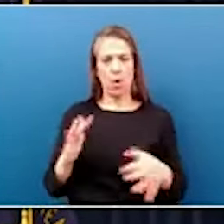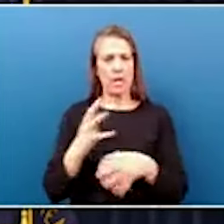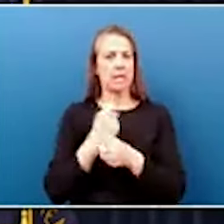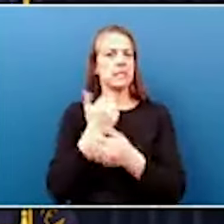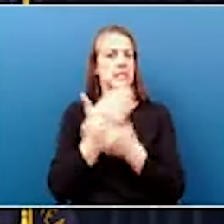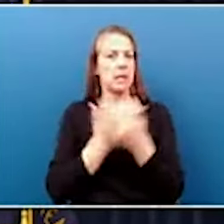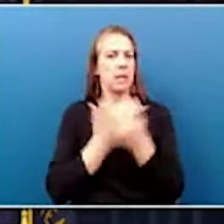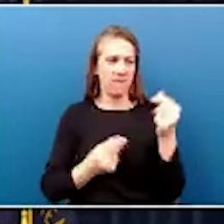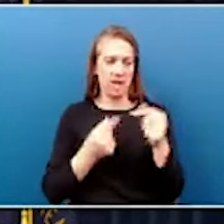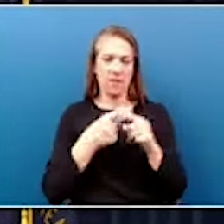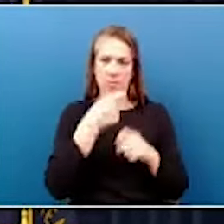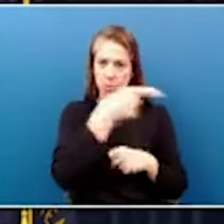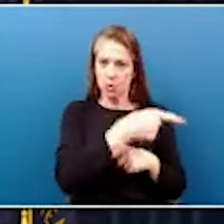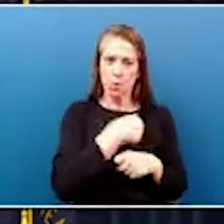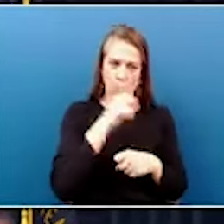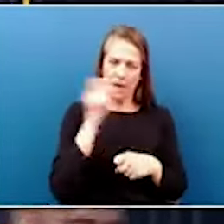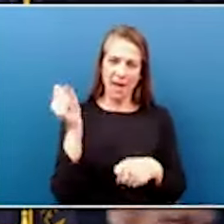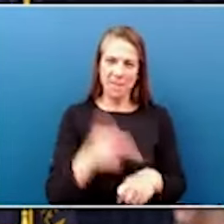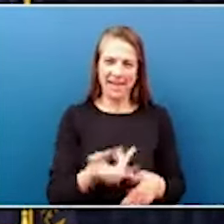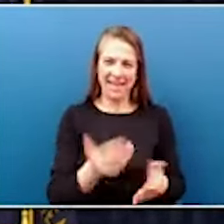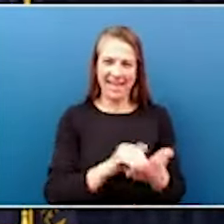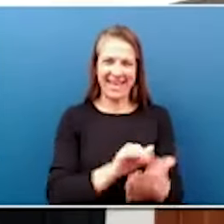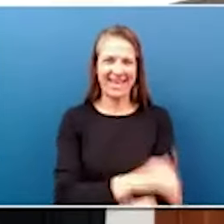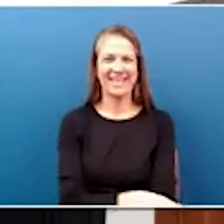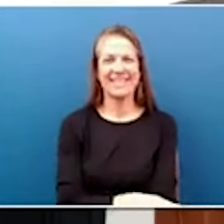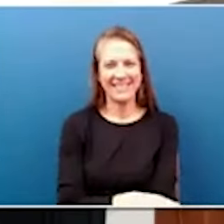Governor. So we'll be back. All right. Good to see you.